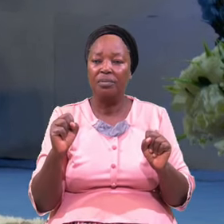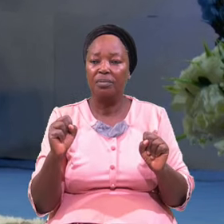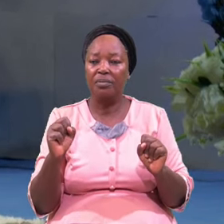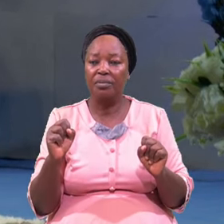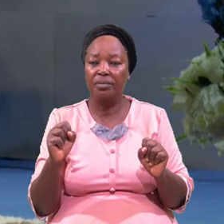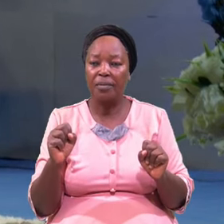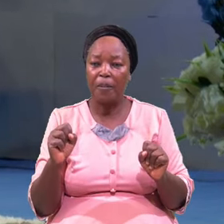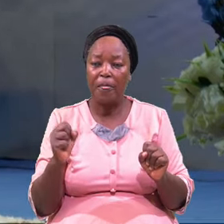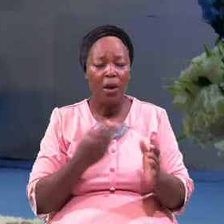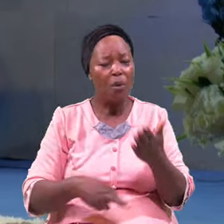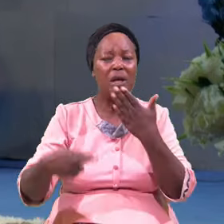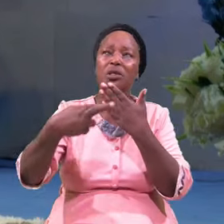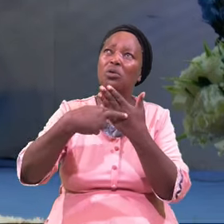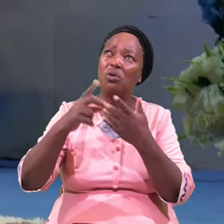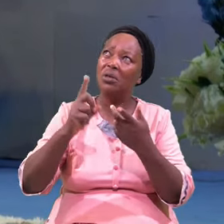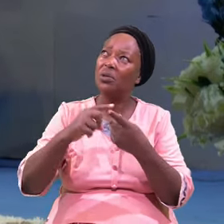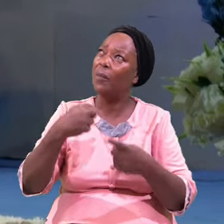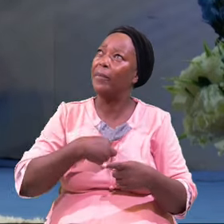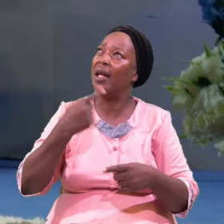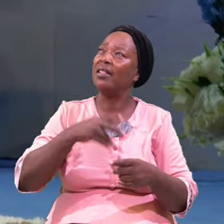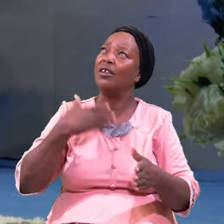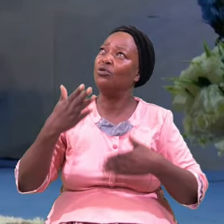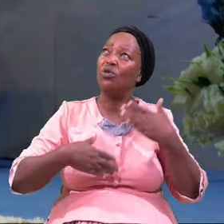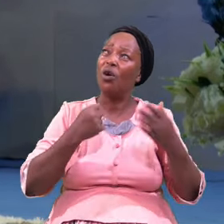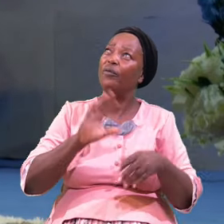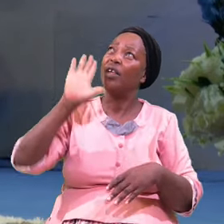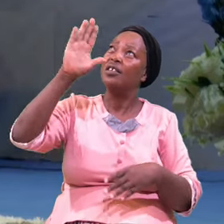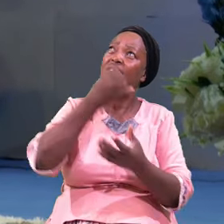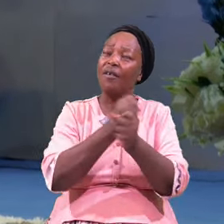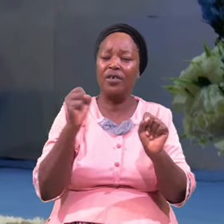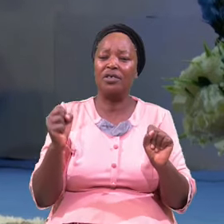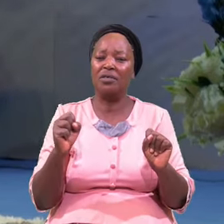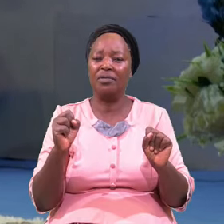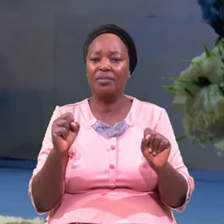Restore Unto Me The Joy Of That Salvation